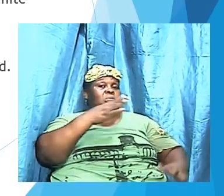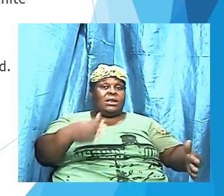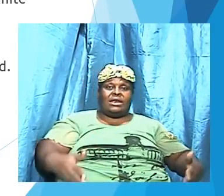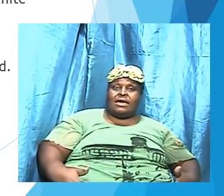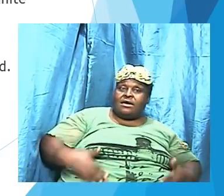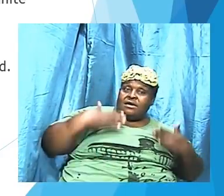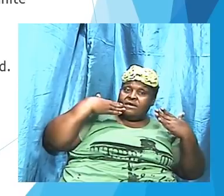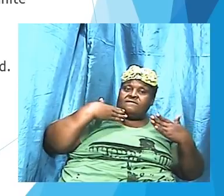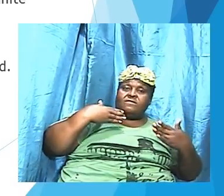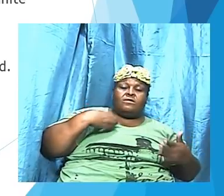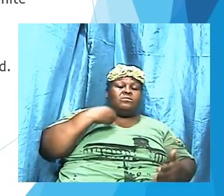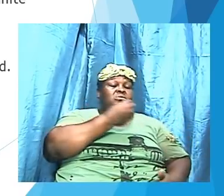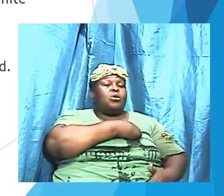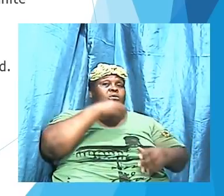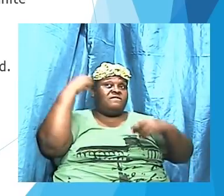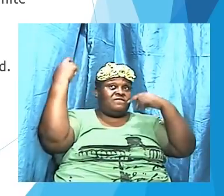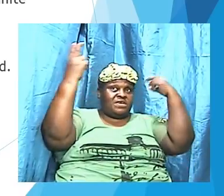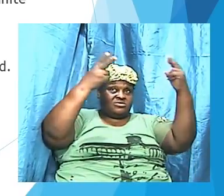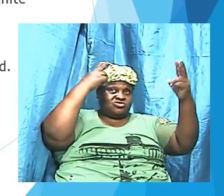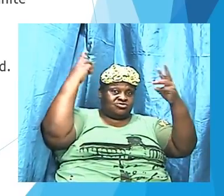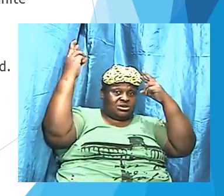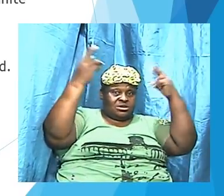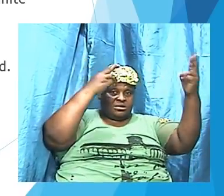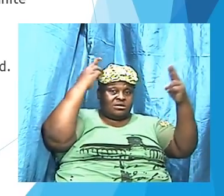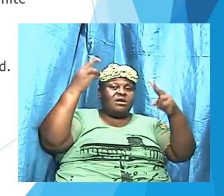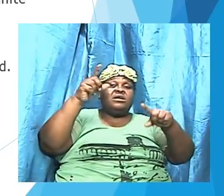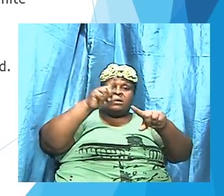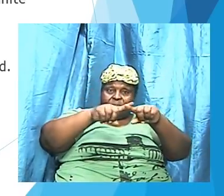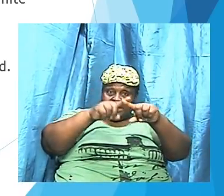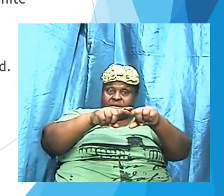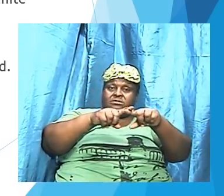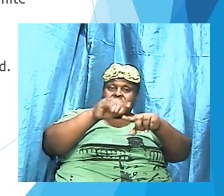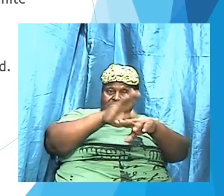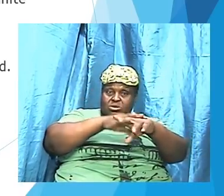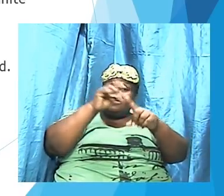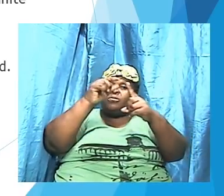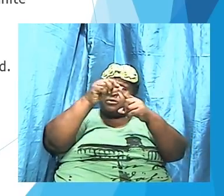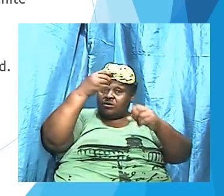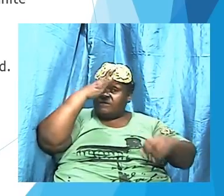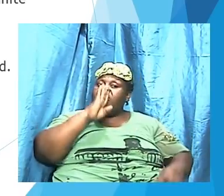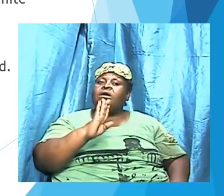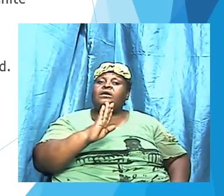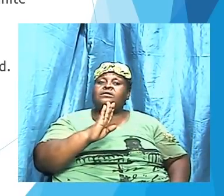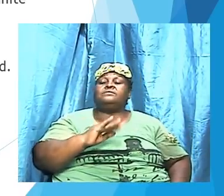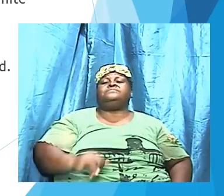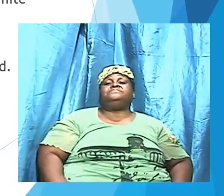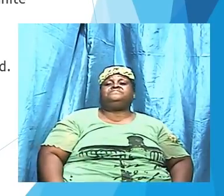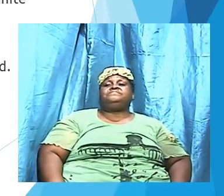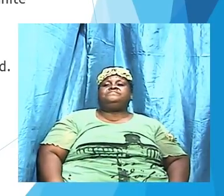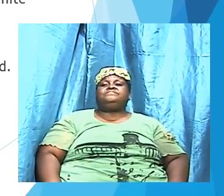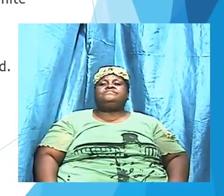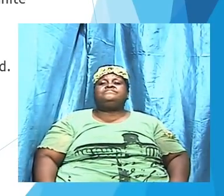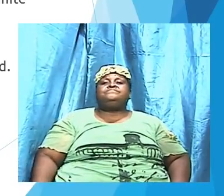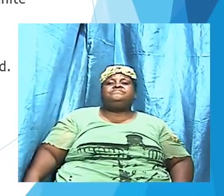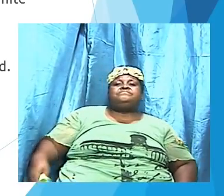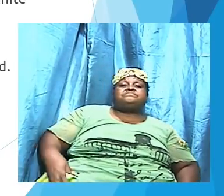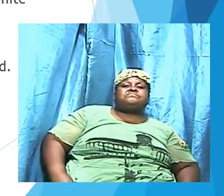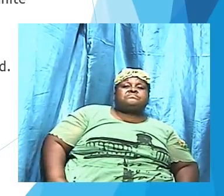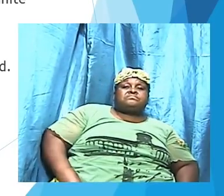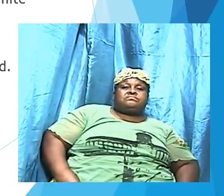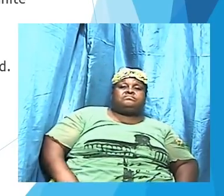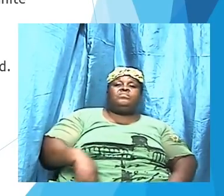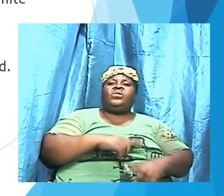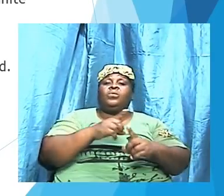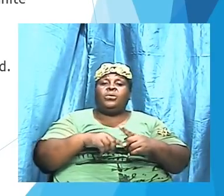important that we understand and we are clear on that concept. It is